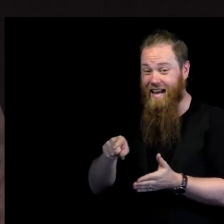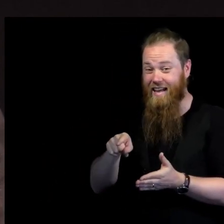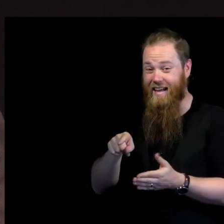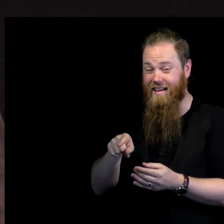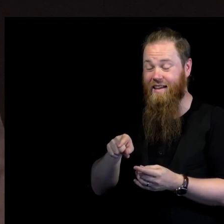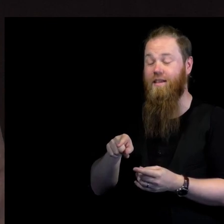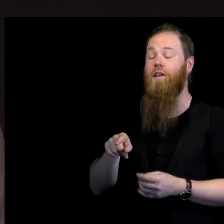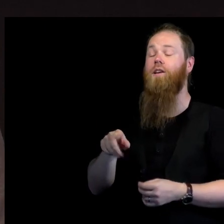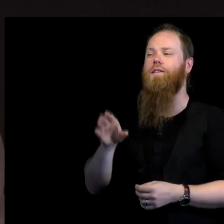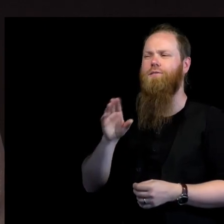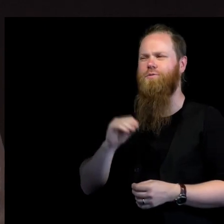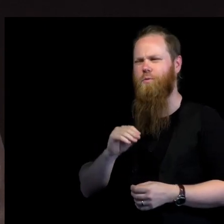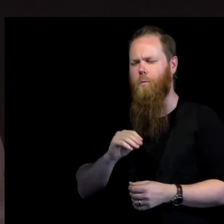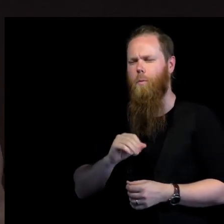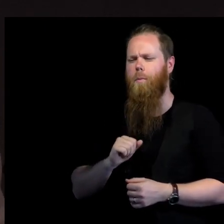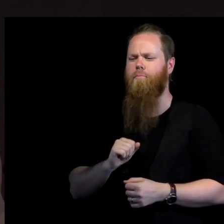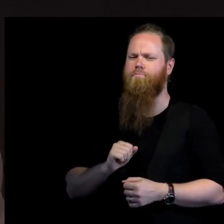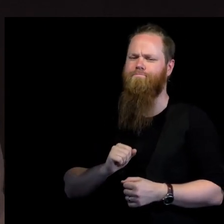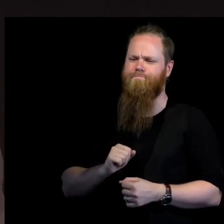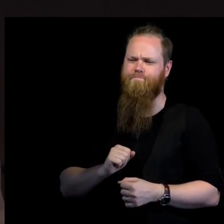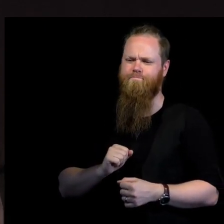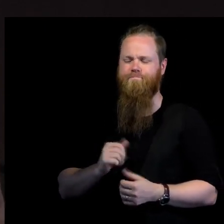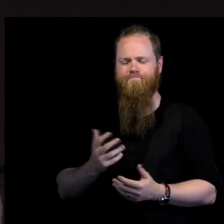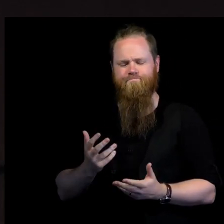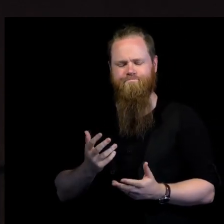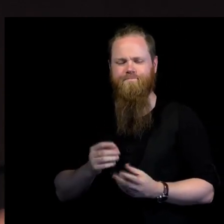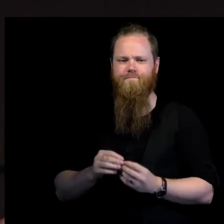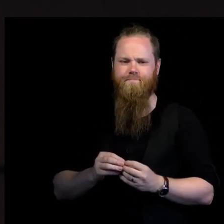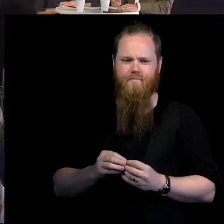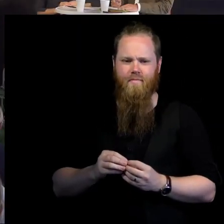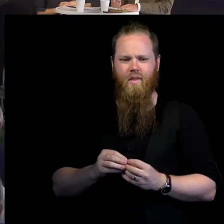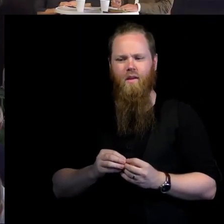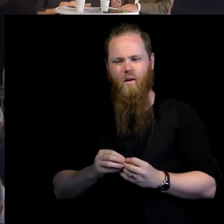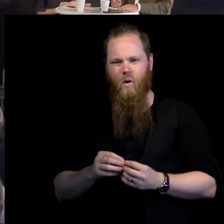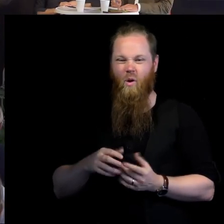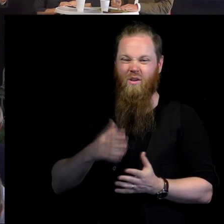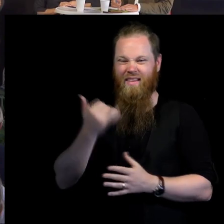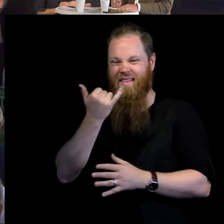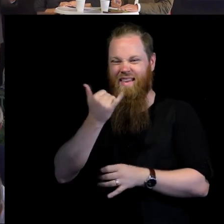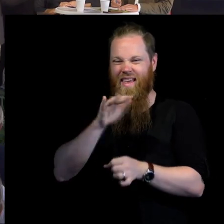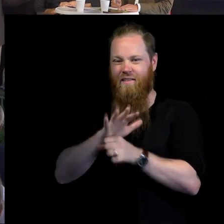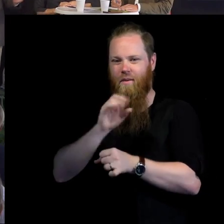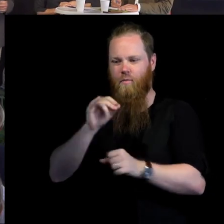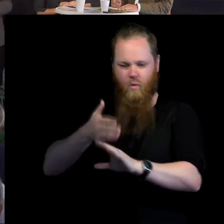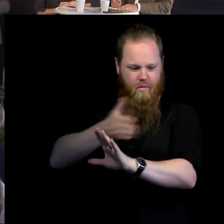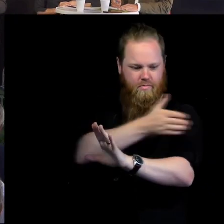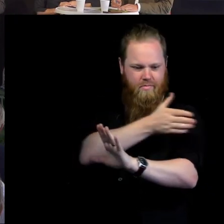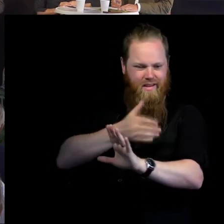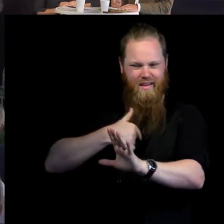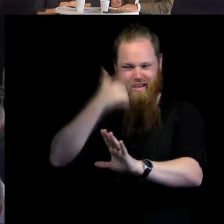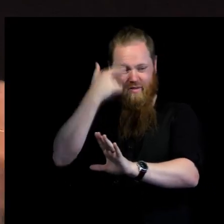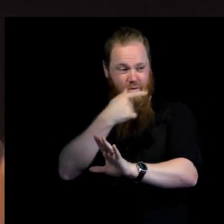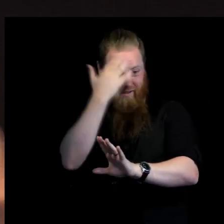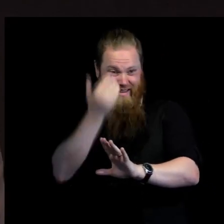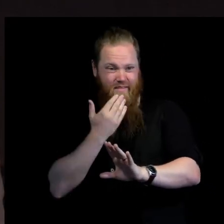but whether that has changed over the last 10-15 years, think maybe you have a better position to answer afterwards.